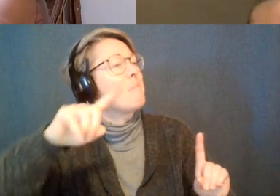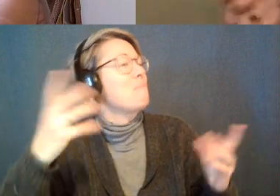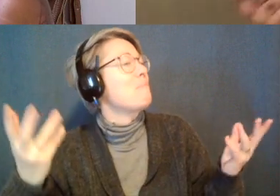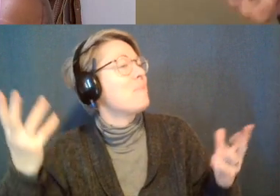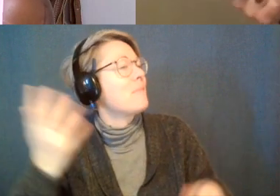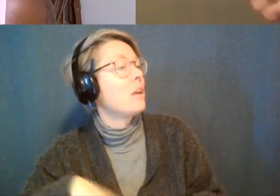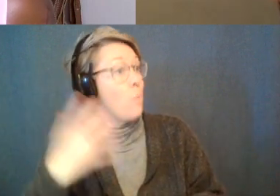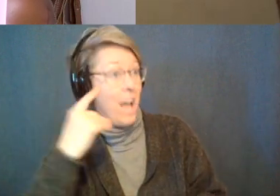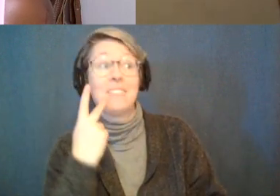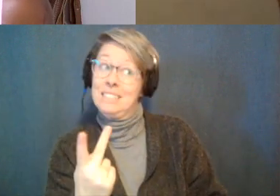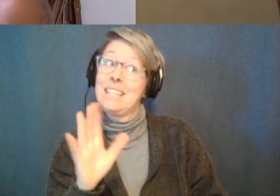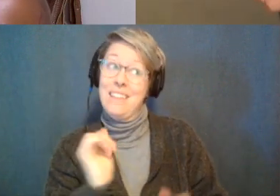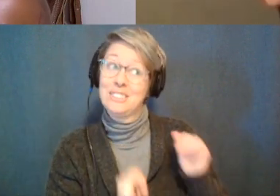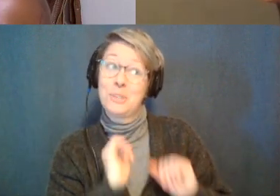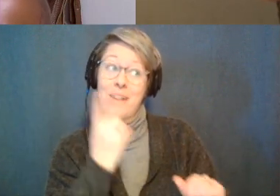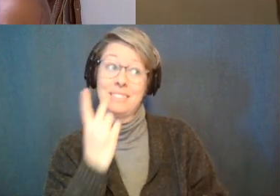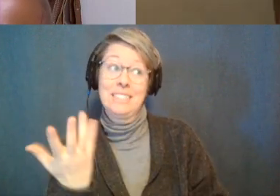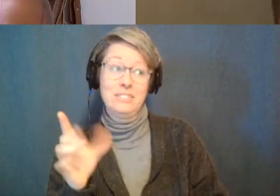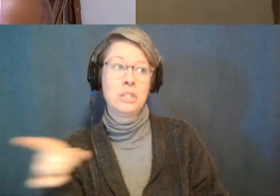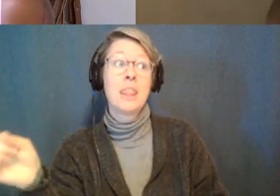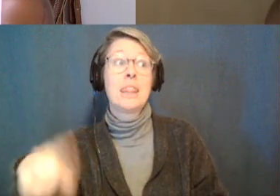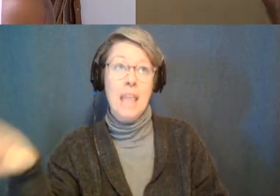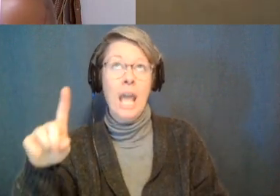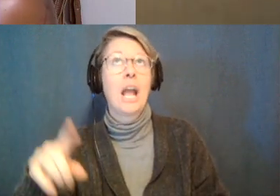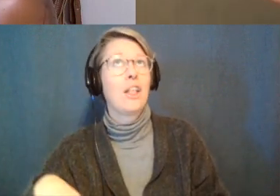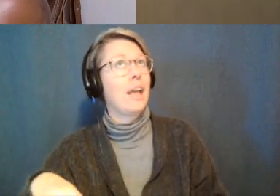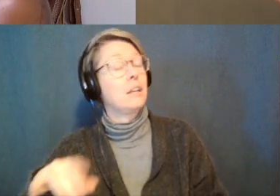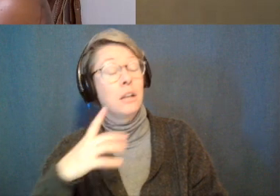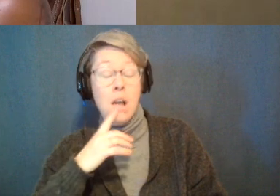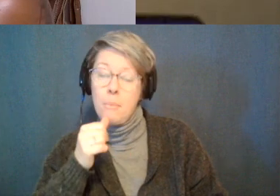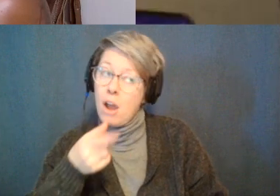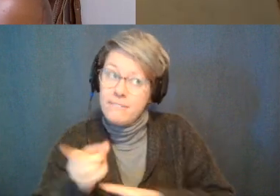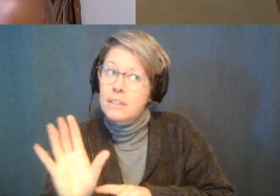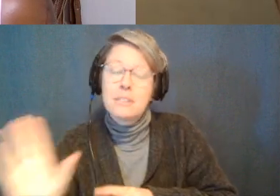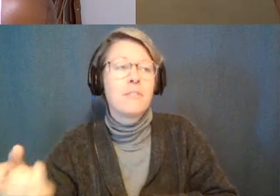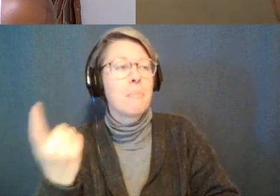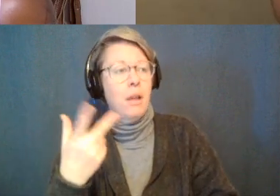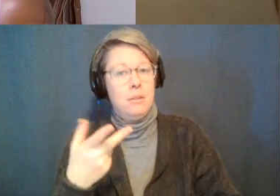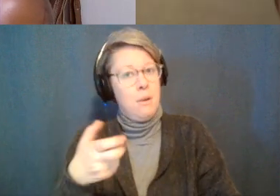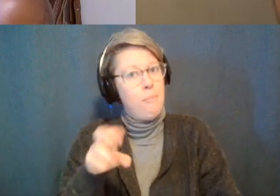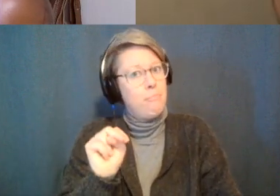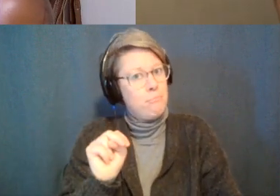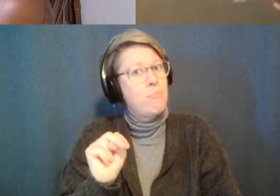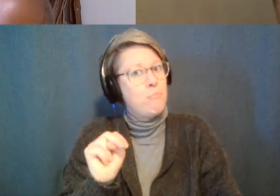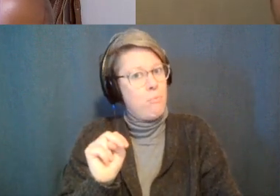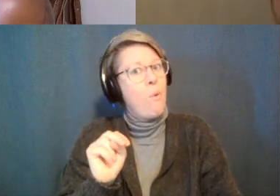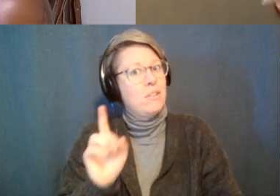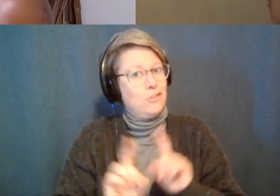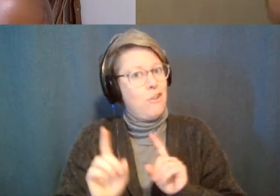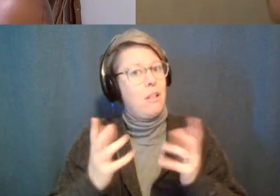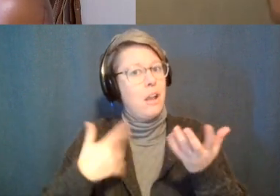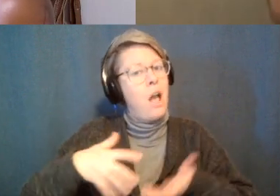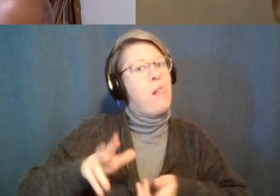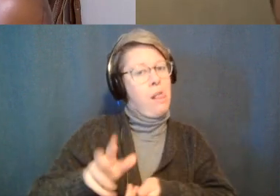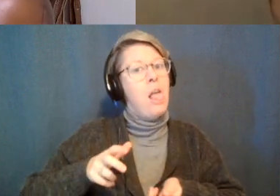because i've seen that show and those are like no offense but those are like this sort of mechanical porn star